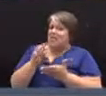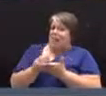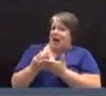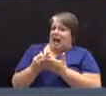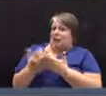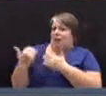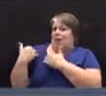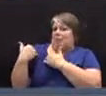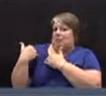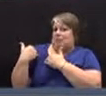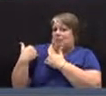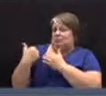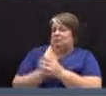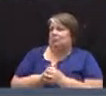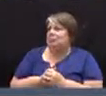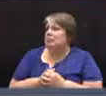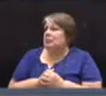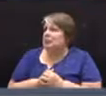liabilities. Please.